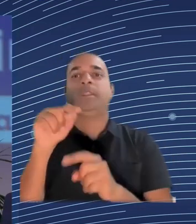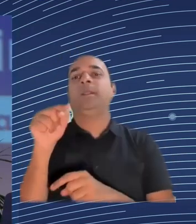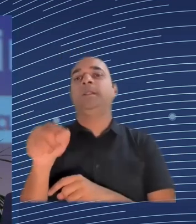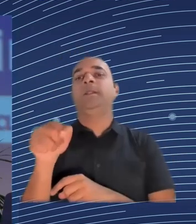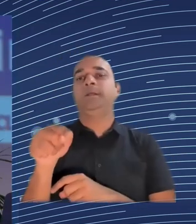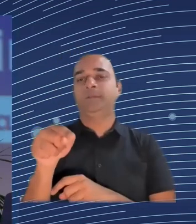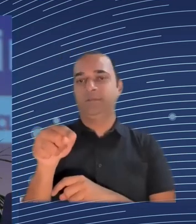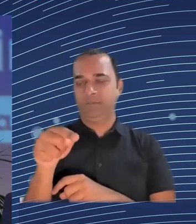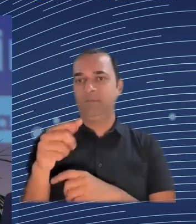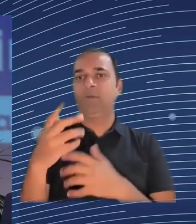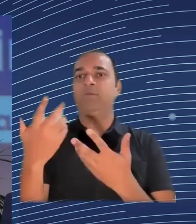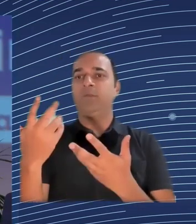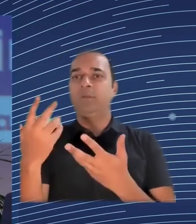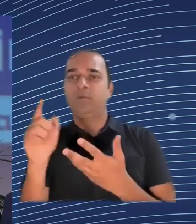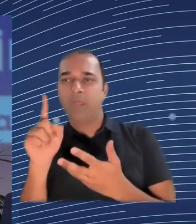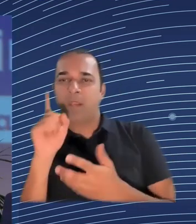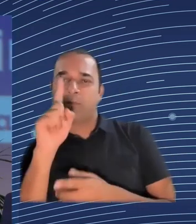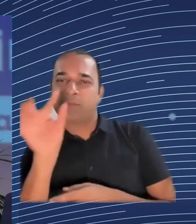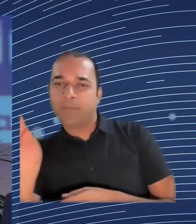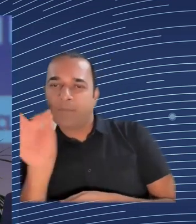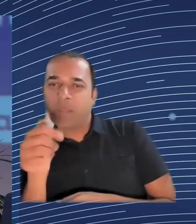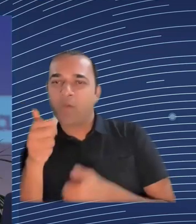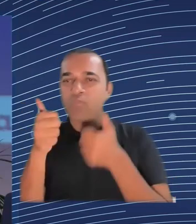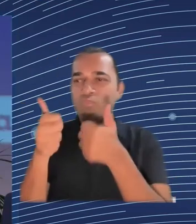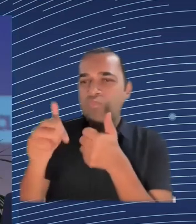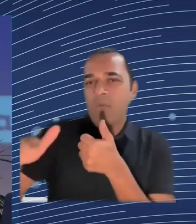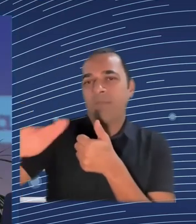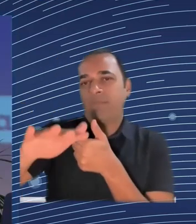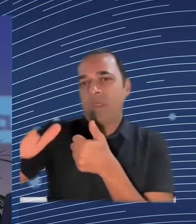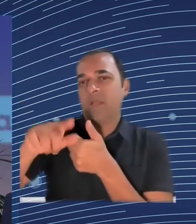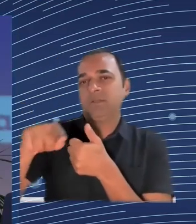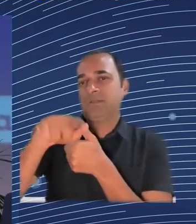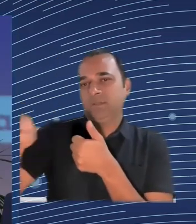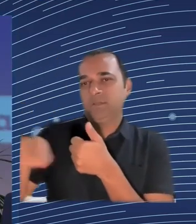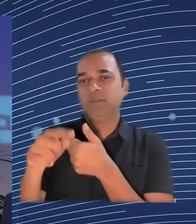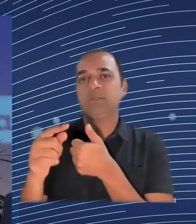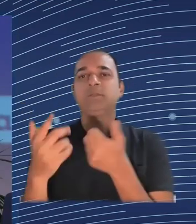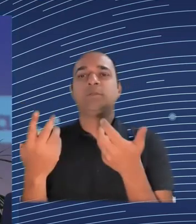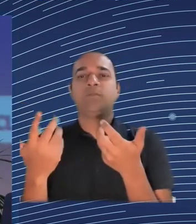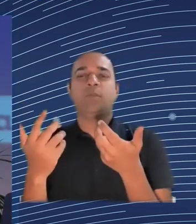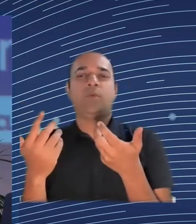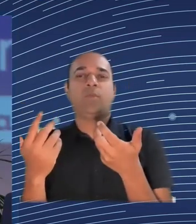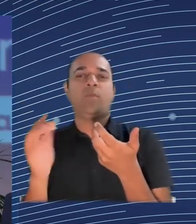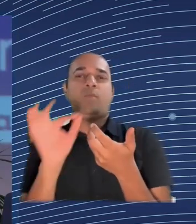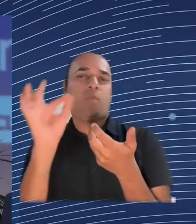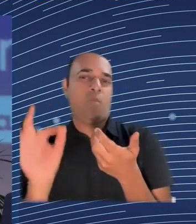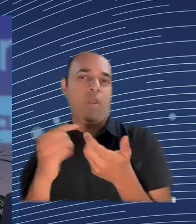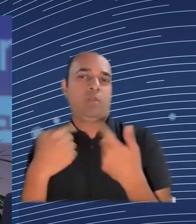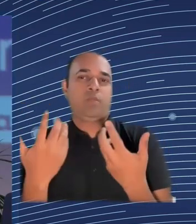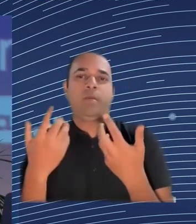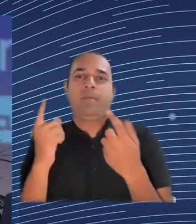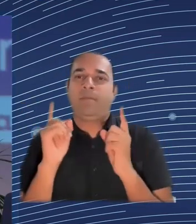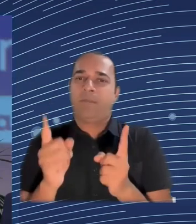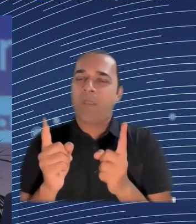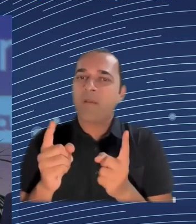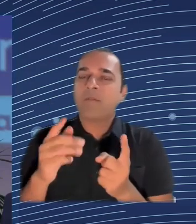especially having in mind the enlargement process, because it will hit all of the policies. Nevertheless, the